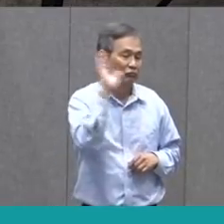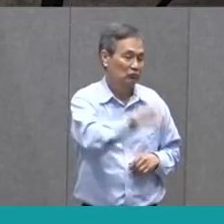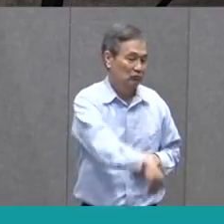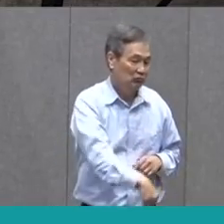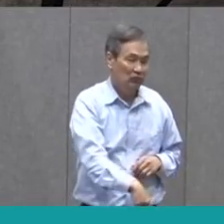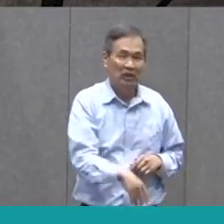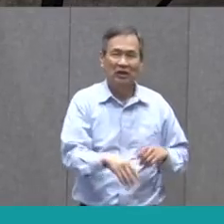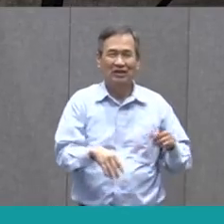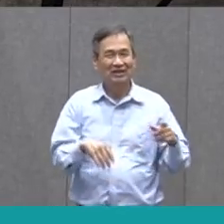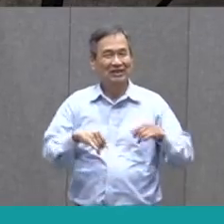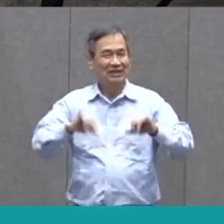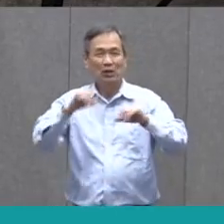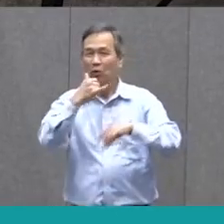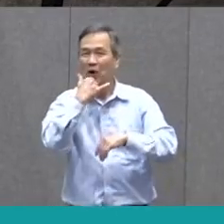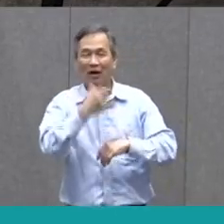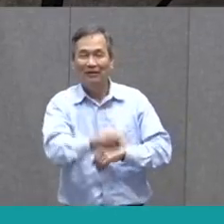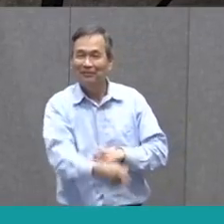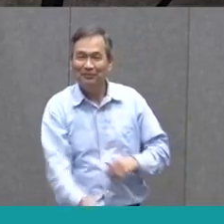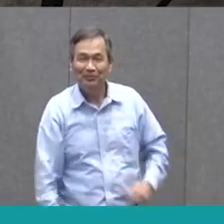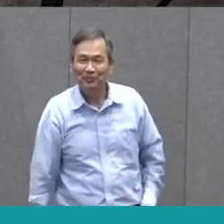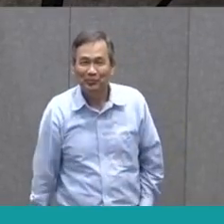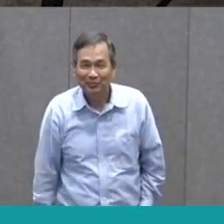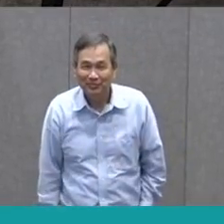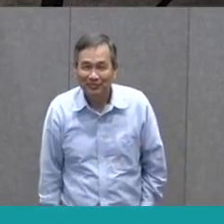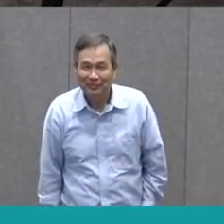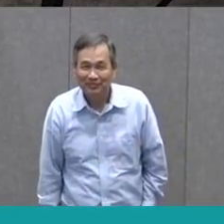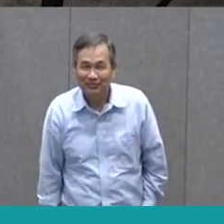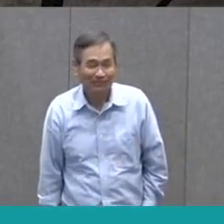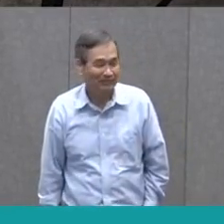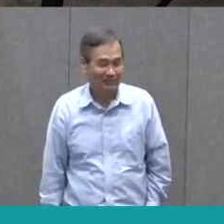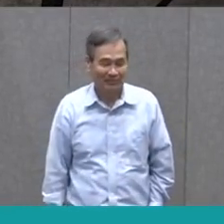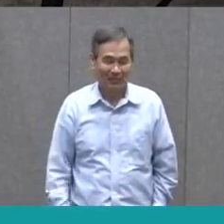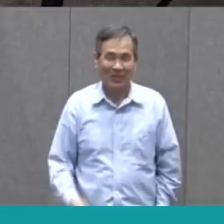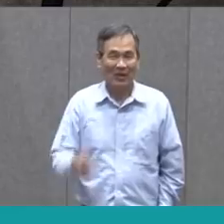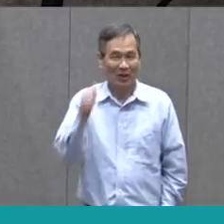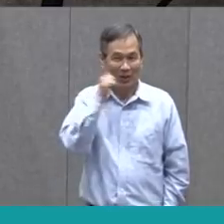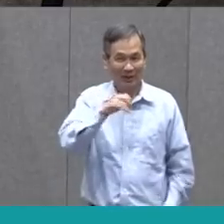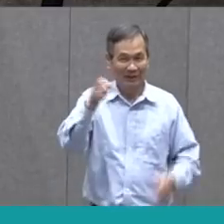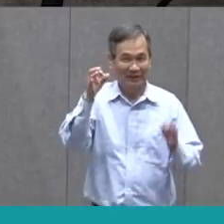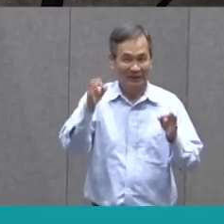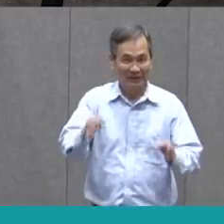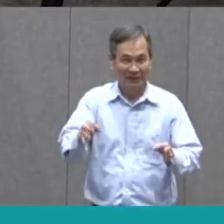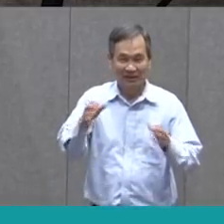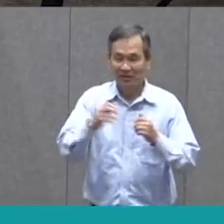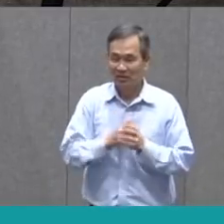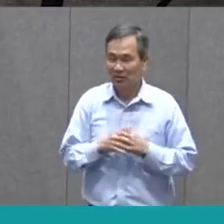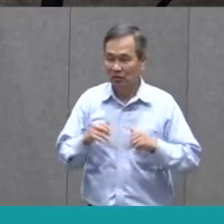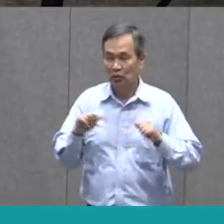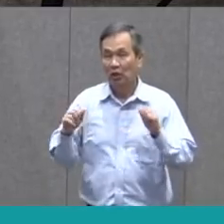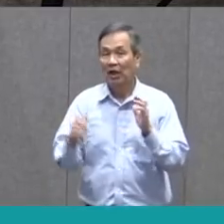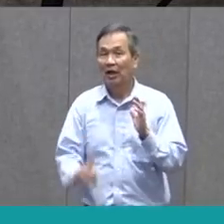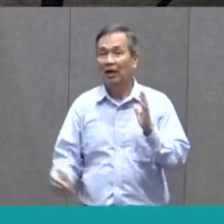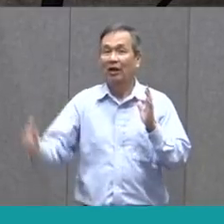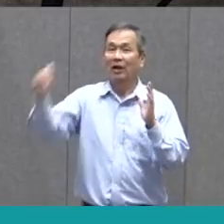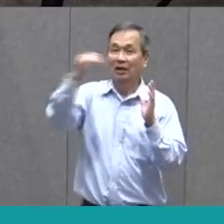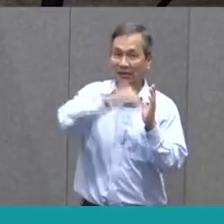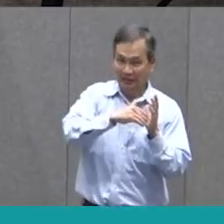thing is still wrong. She decides to try again.